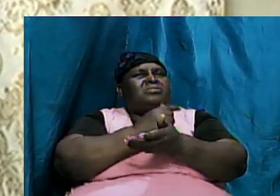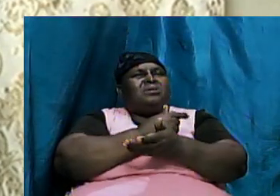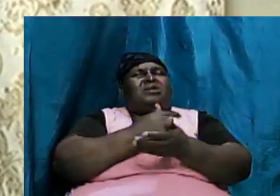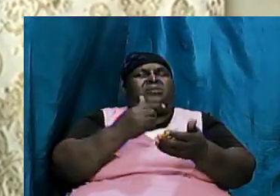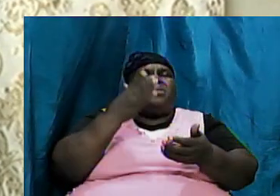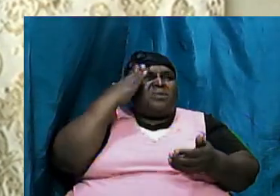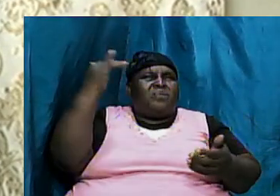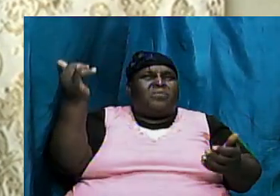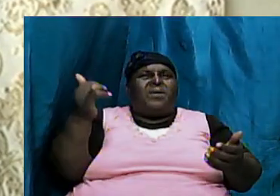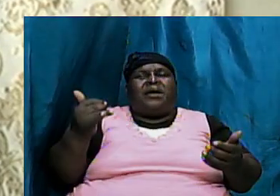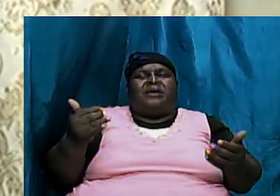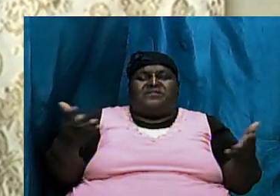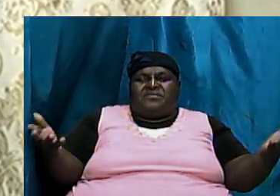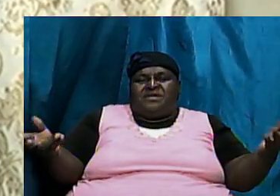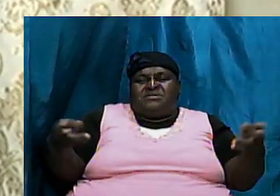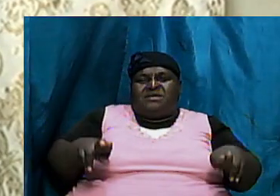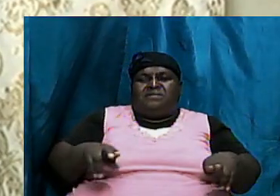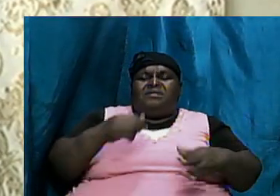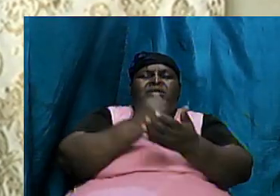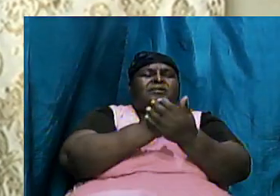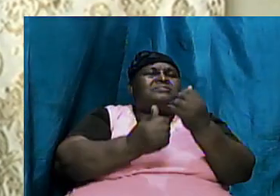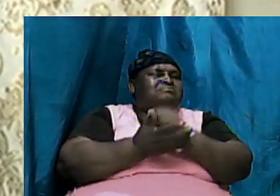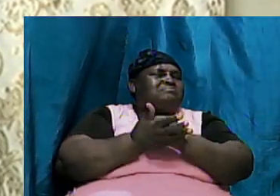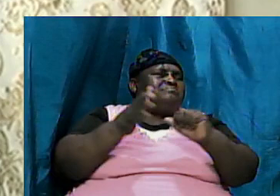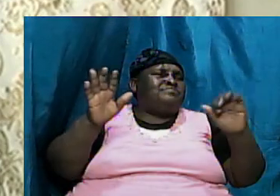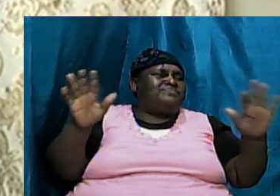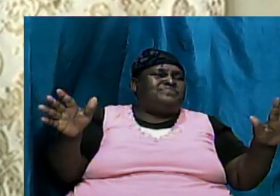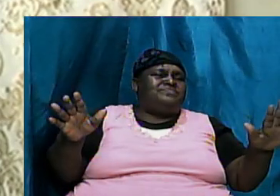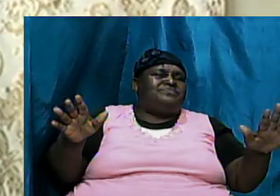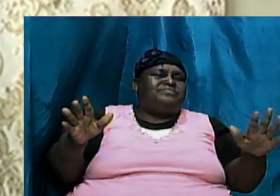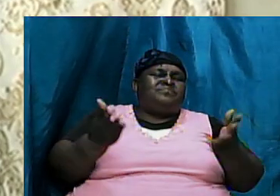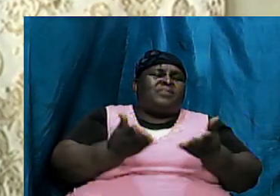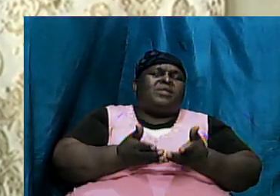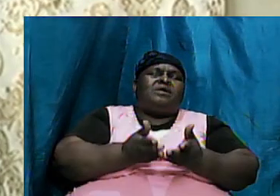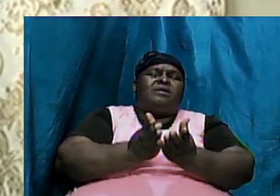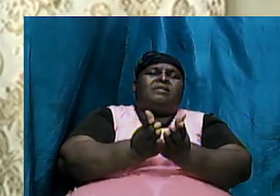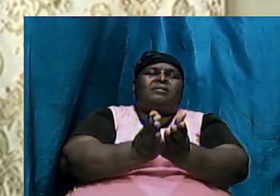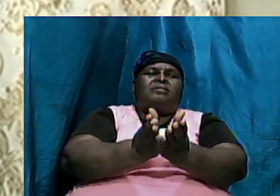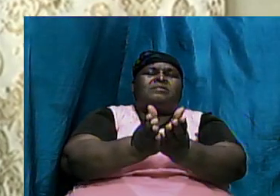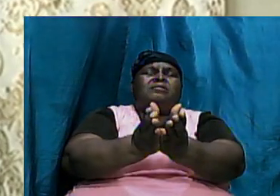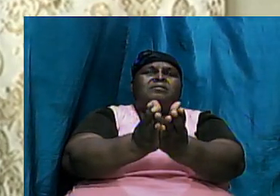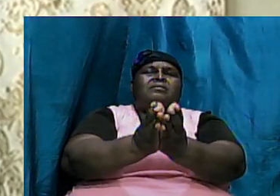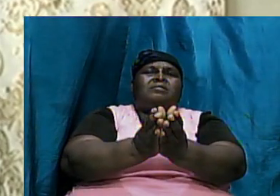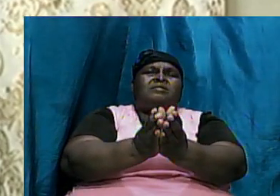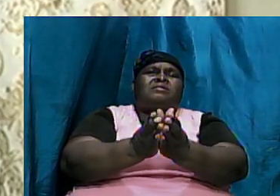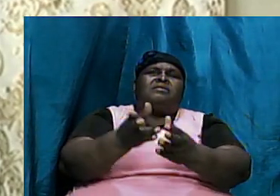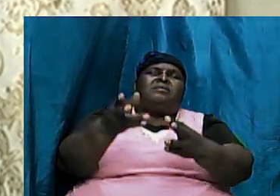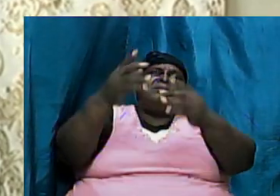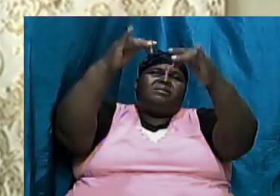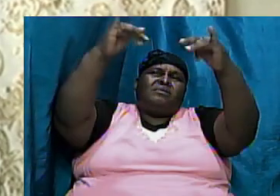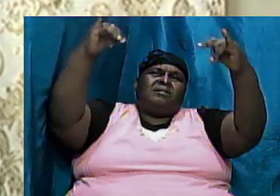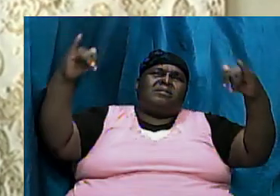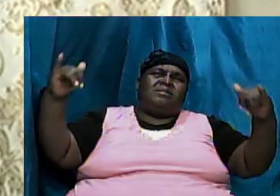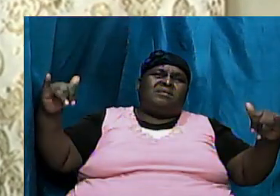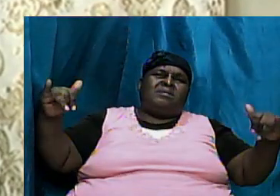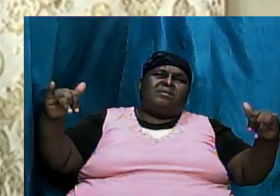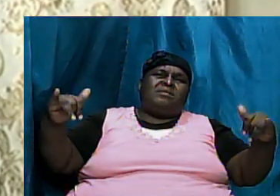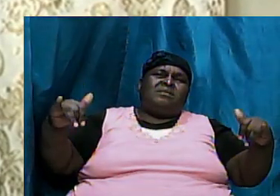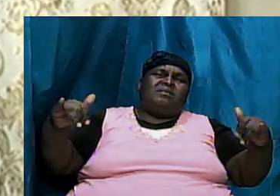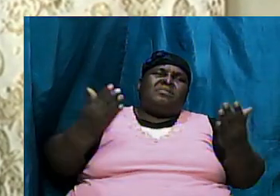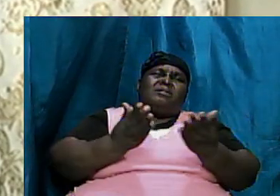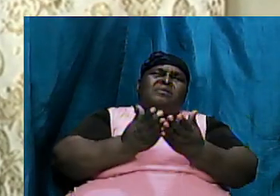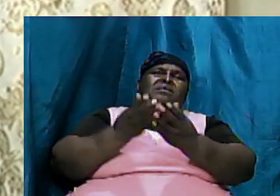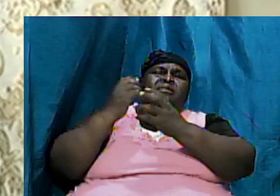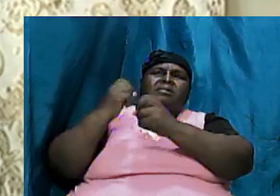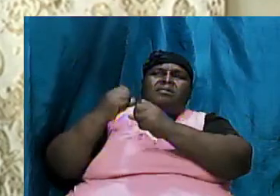they were going the sacrifices yes the ark or the tent the ark of the covenant